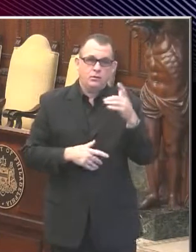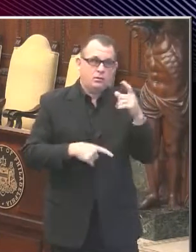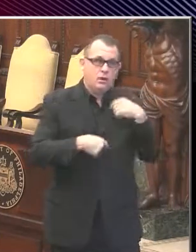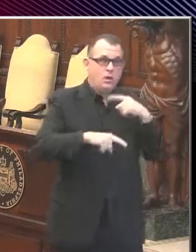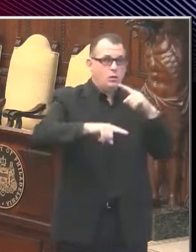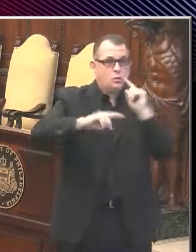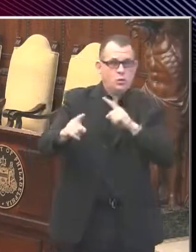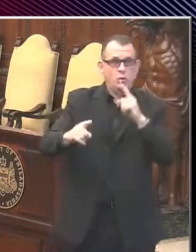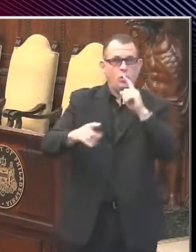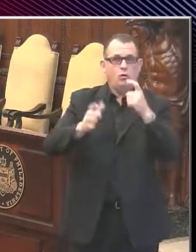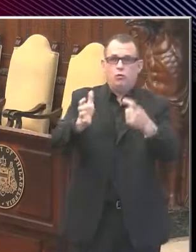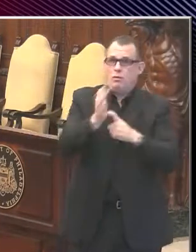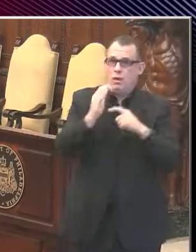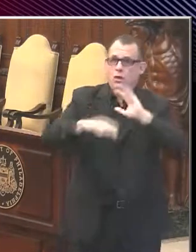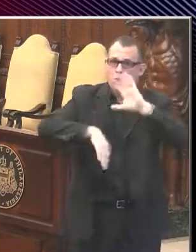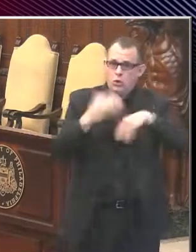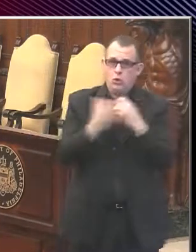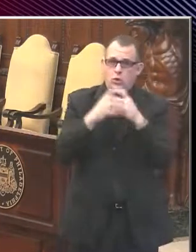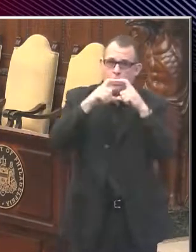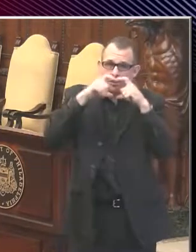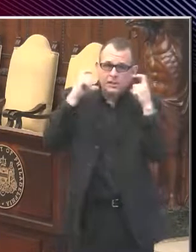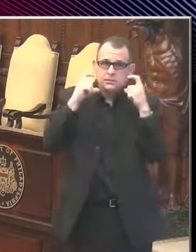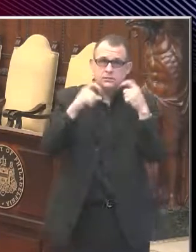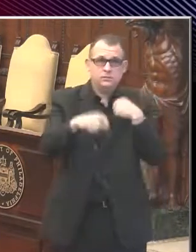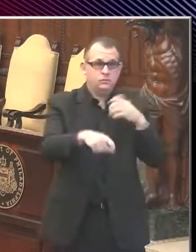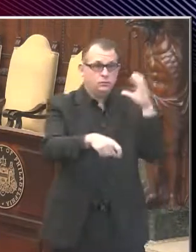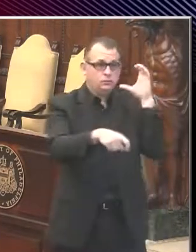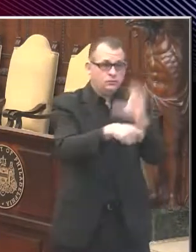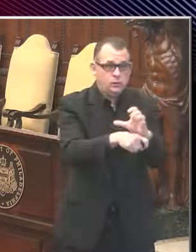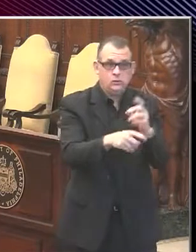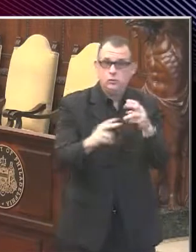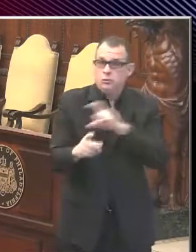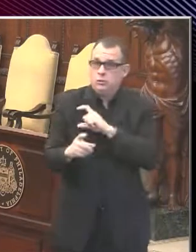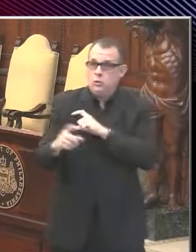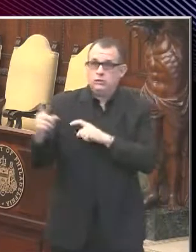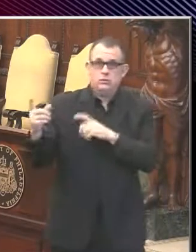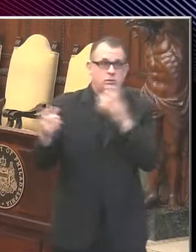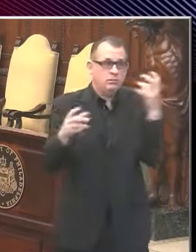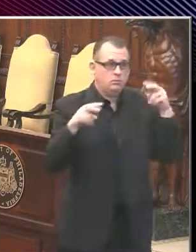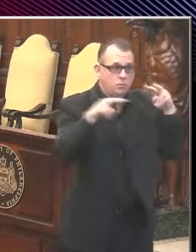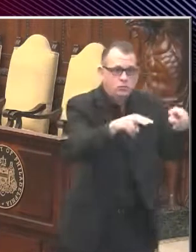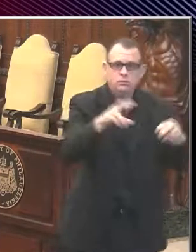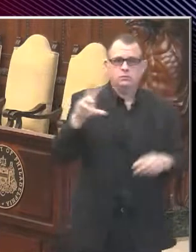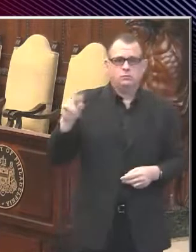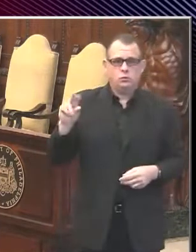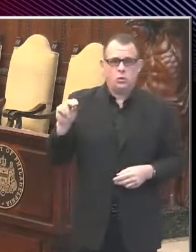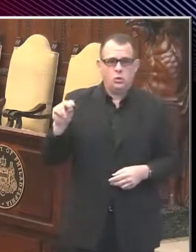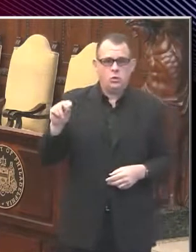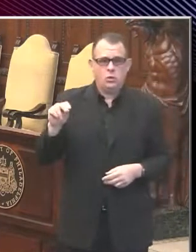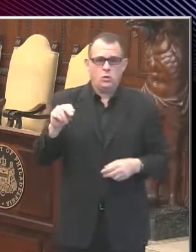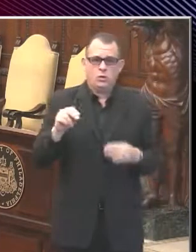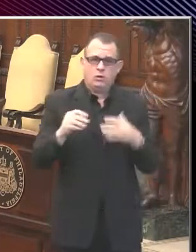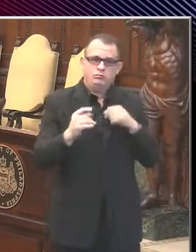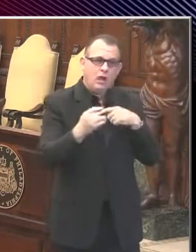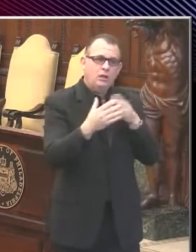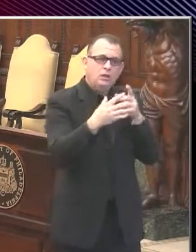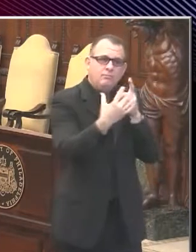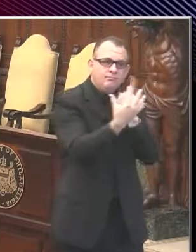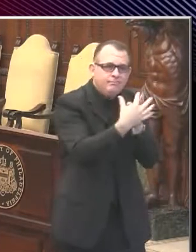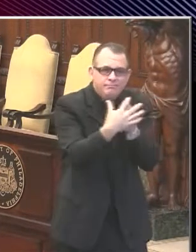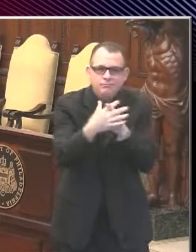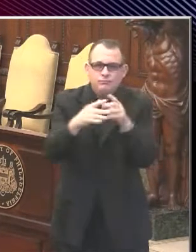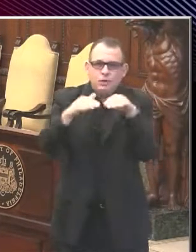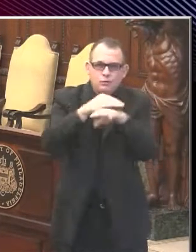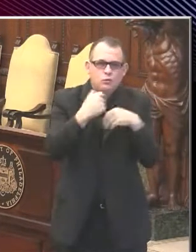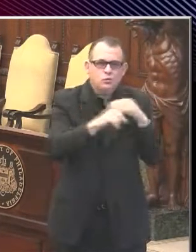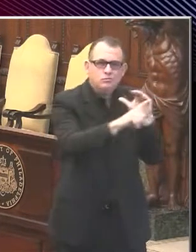we will not be enforcing this with the police. The purpose of this order is really to send a message to everyone to enable them to encourage others to wear